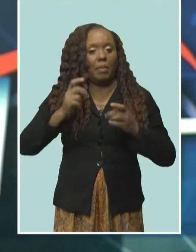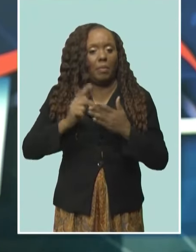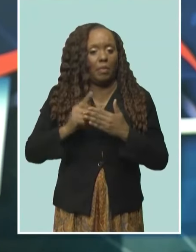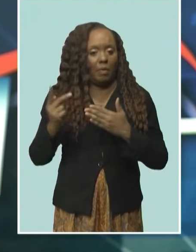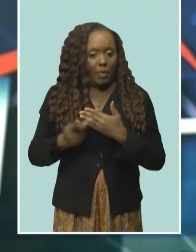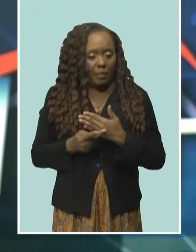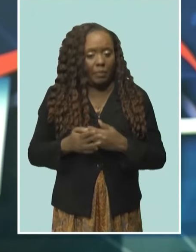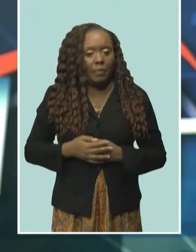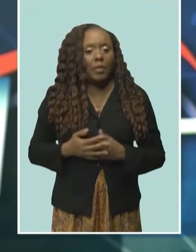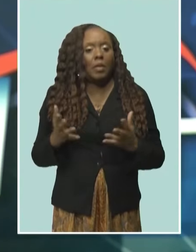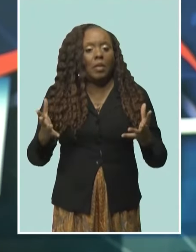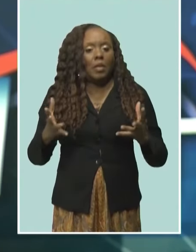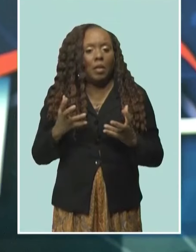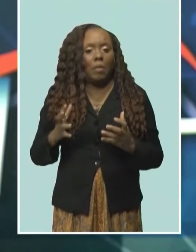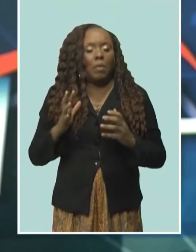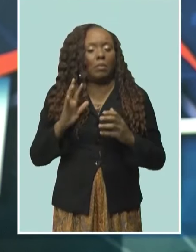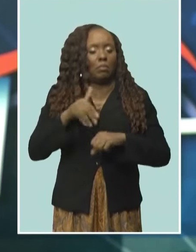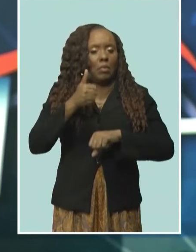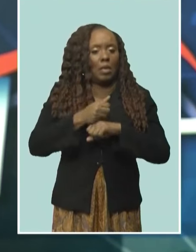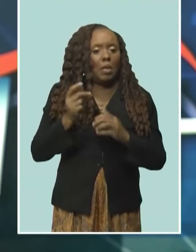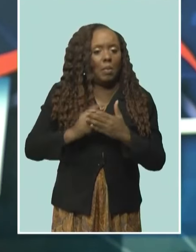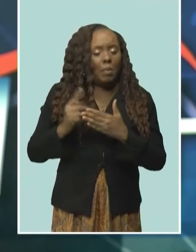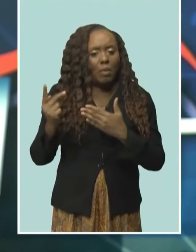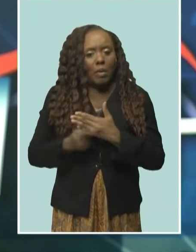landowners to put the programme together.